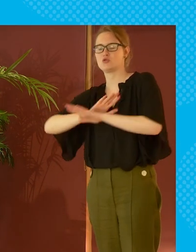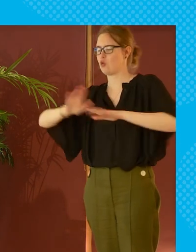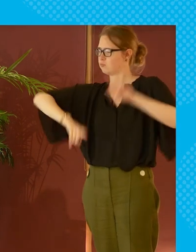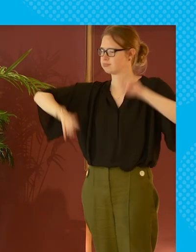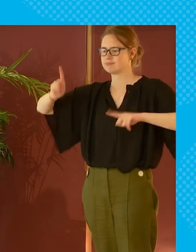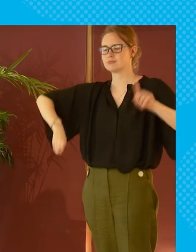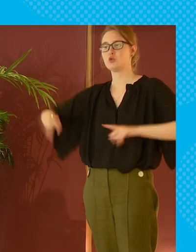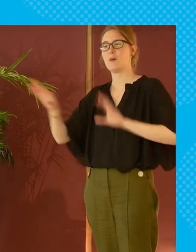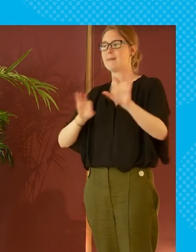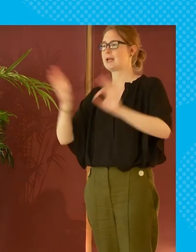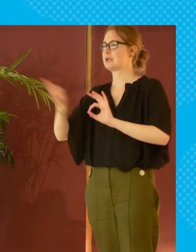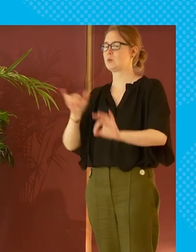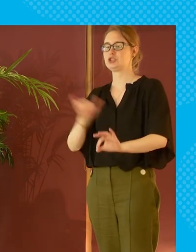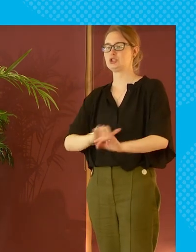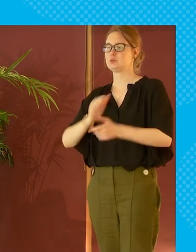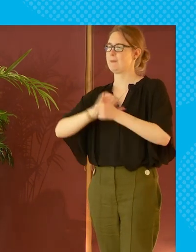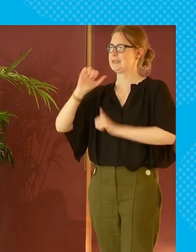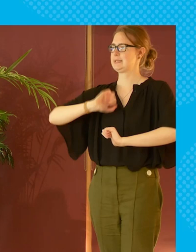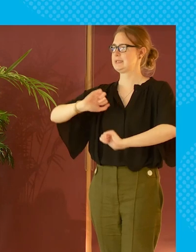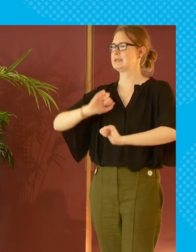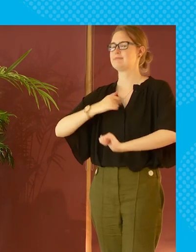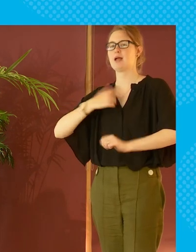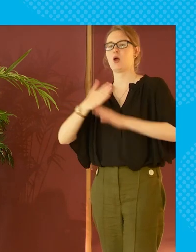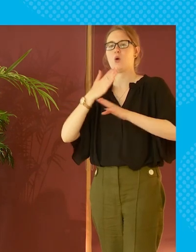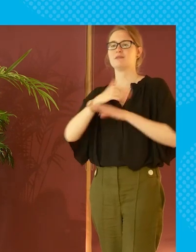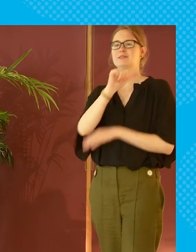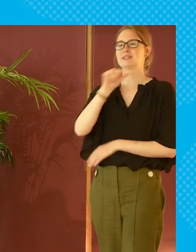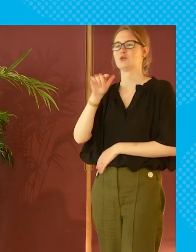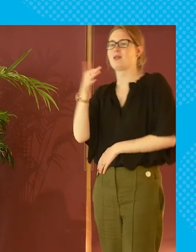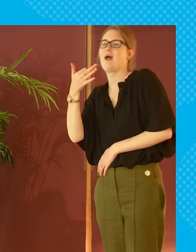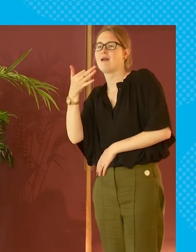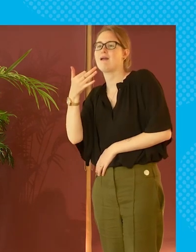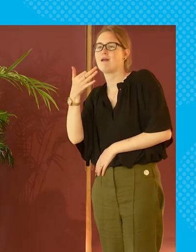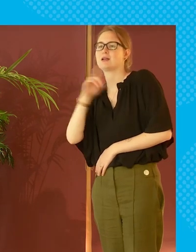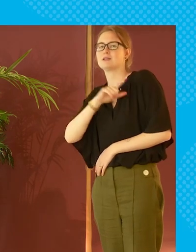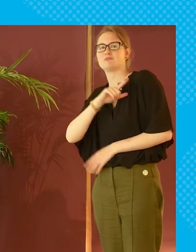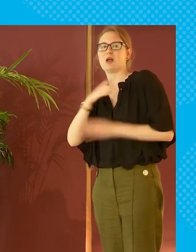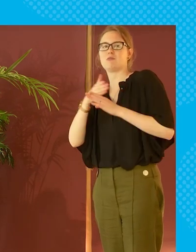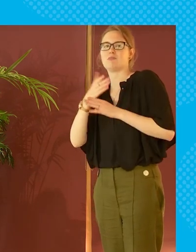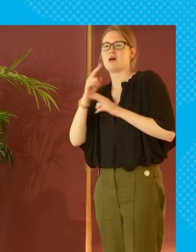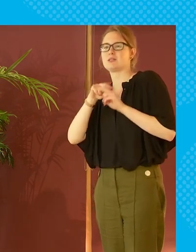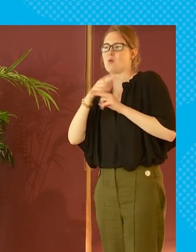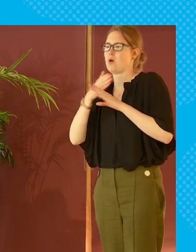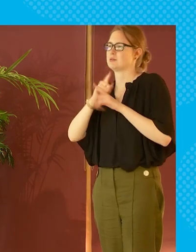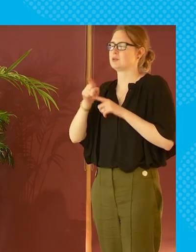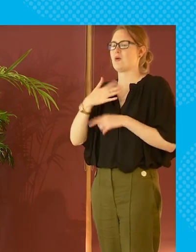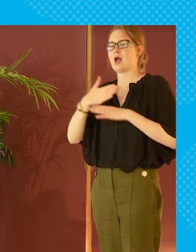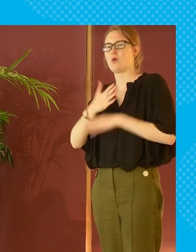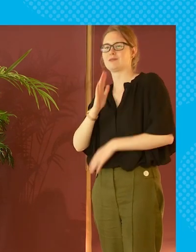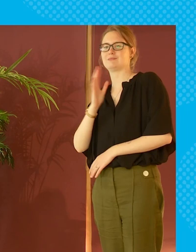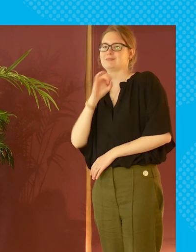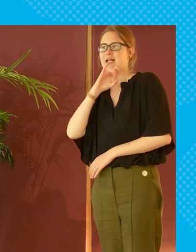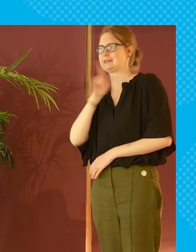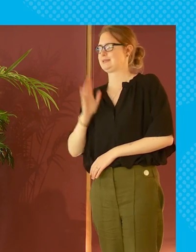there was no variation you chose them so there was women that says i only work six to nine because my husband works during the day or some women saying i only work